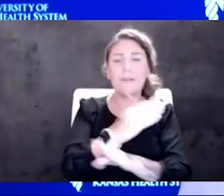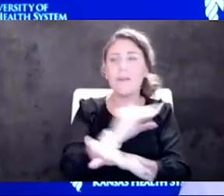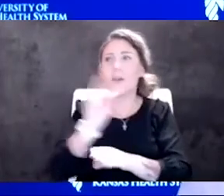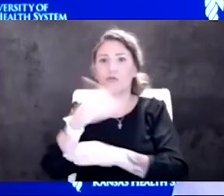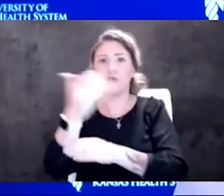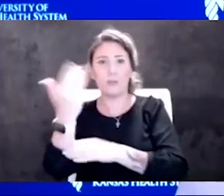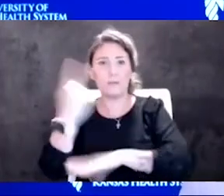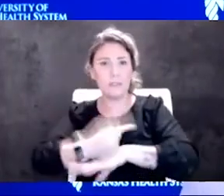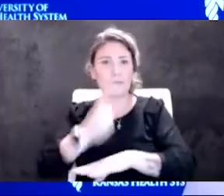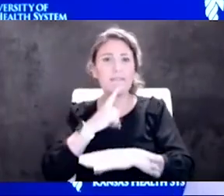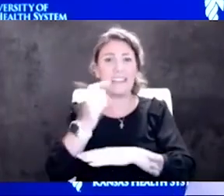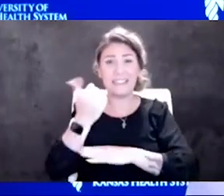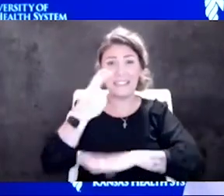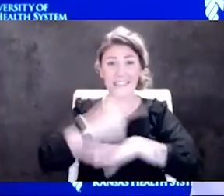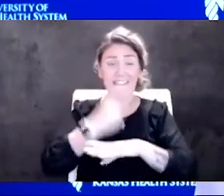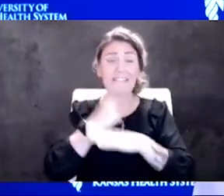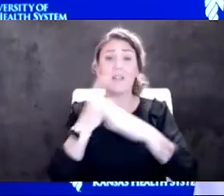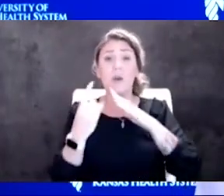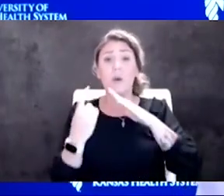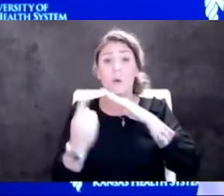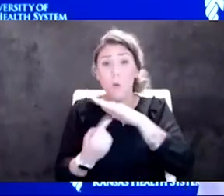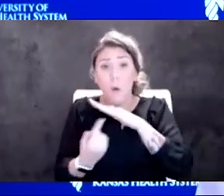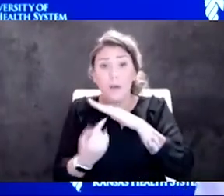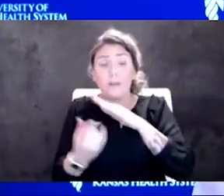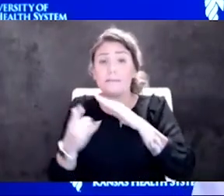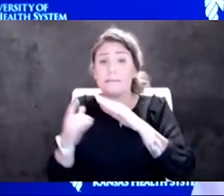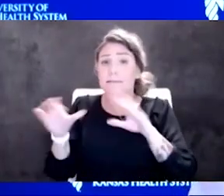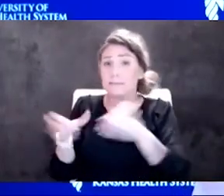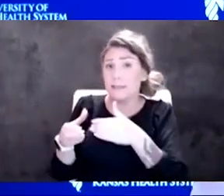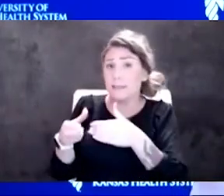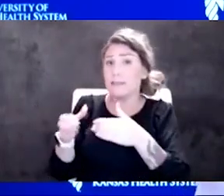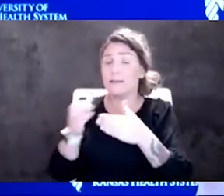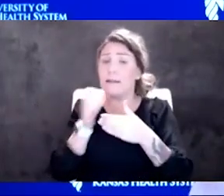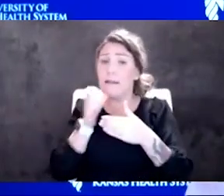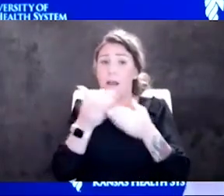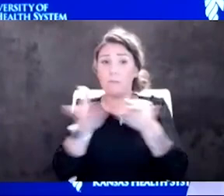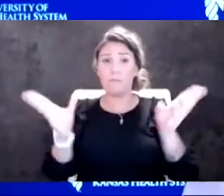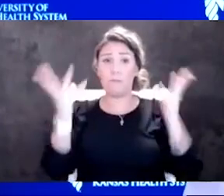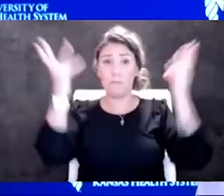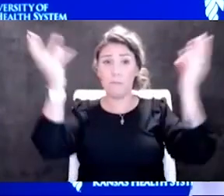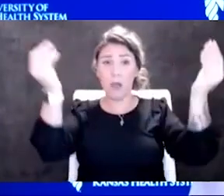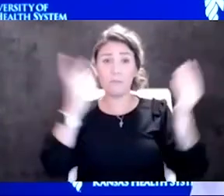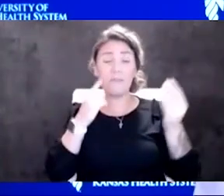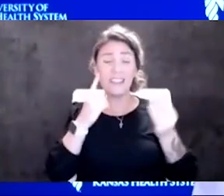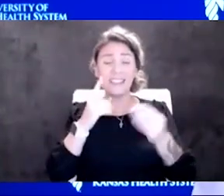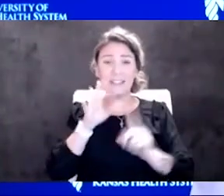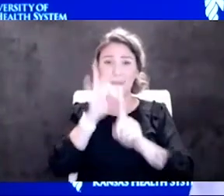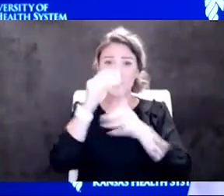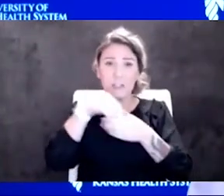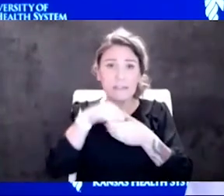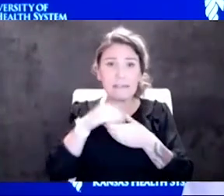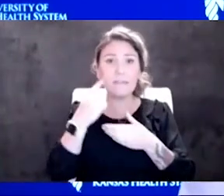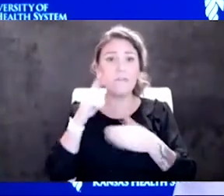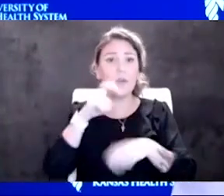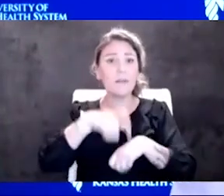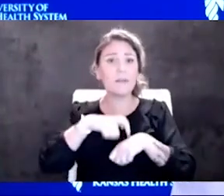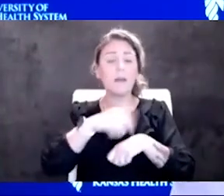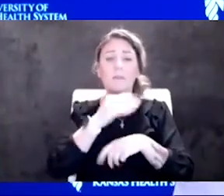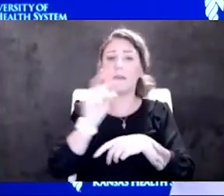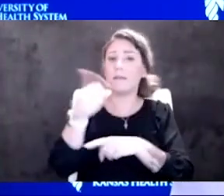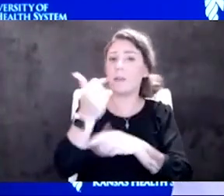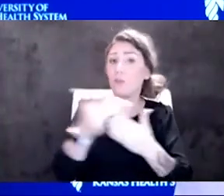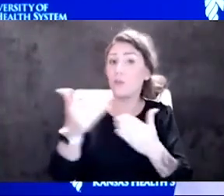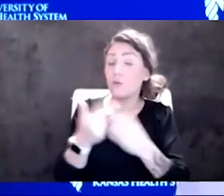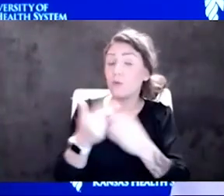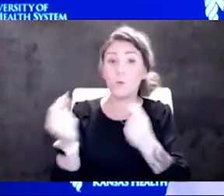quarantine or try not to be in those public settings, especially indoors for that time. The other thing you can do is if you know